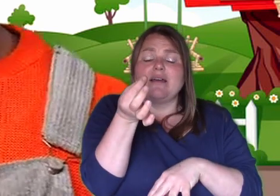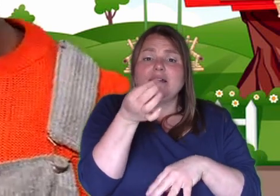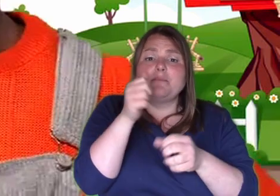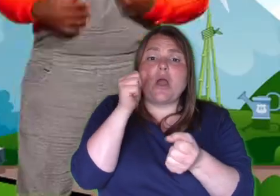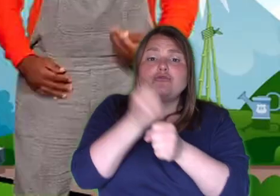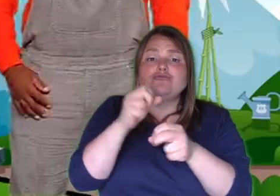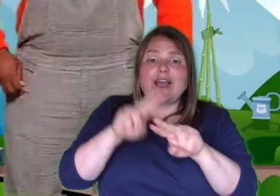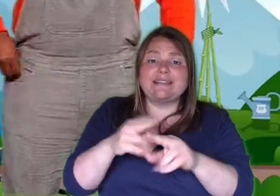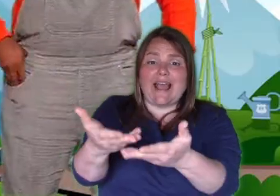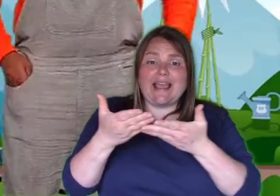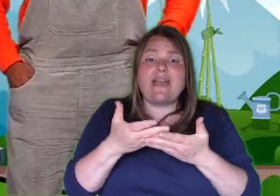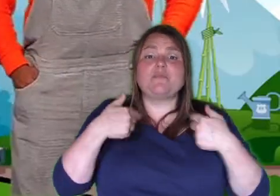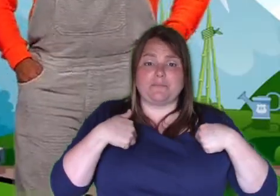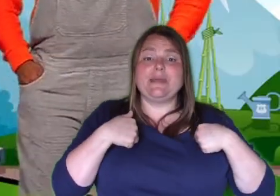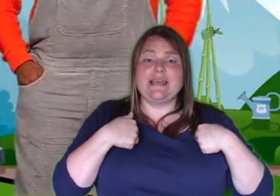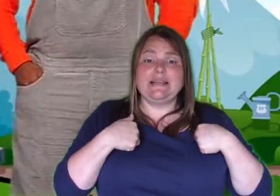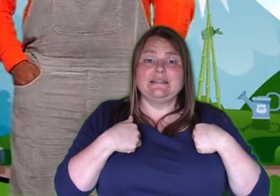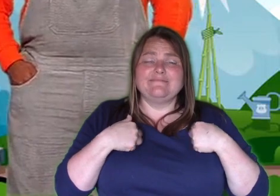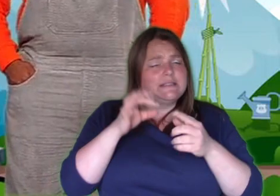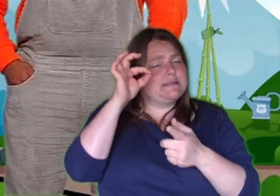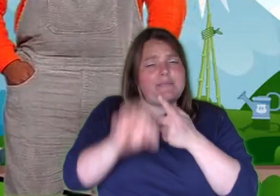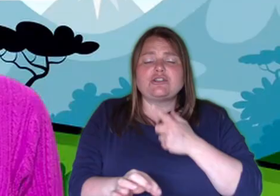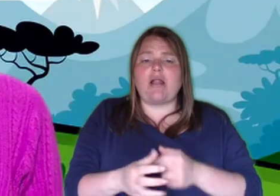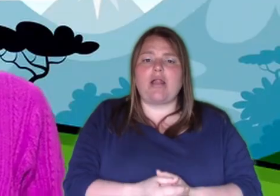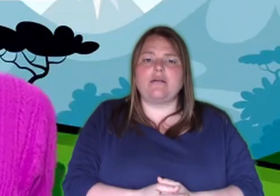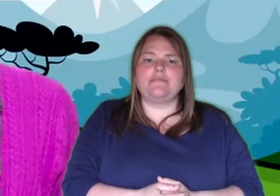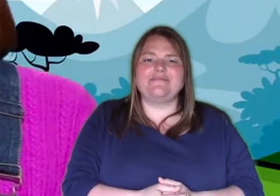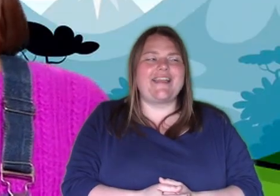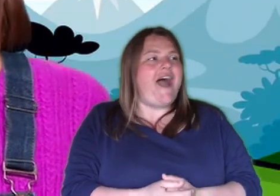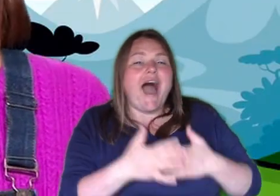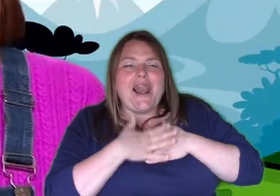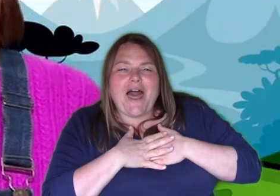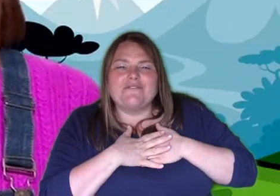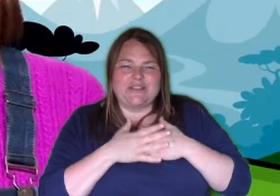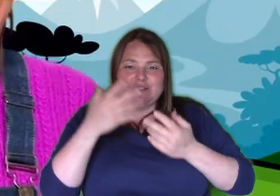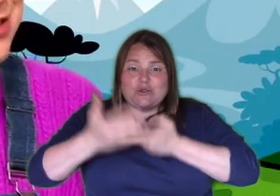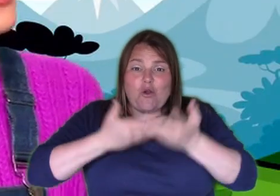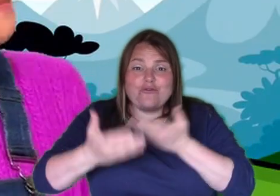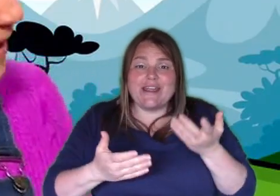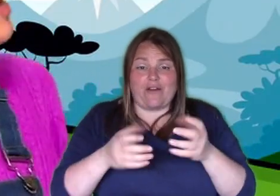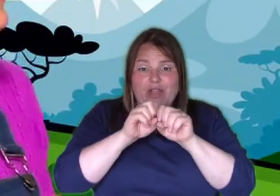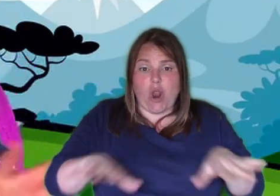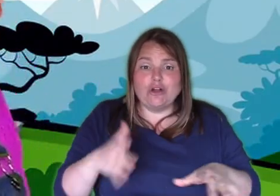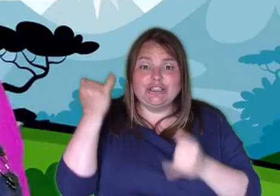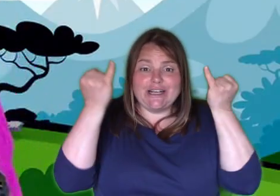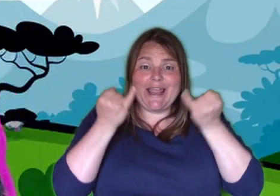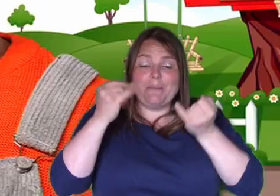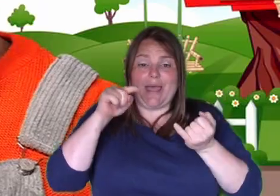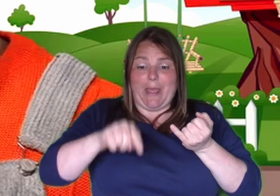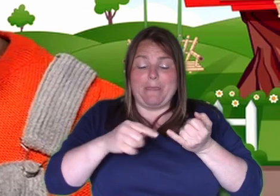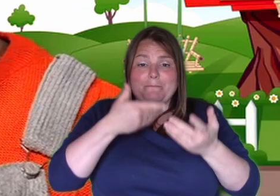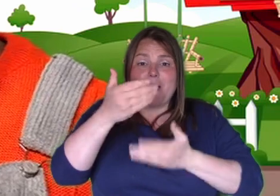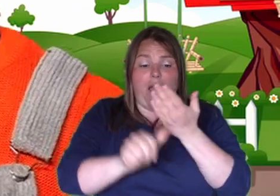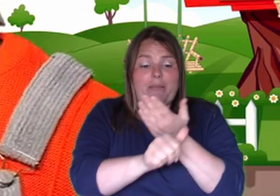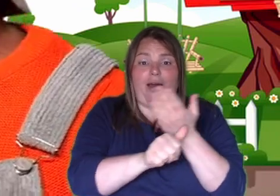special. Hey, I love the story of the lost sheep in the Bible. Isn't it amazing that God custom made each one of us?